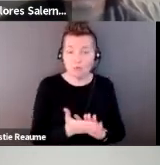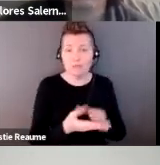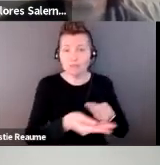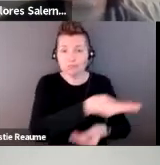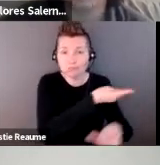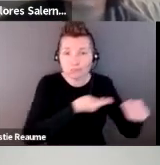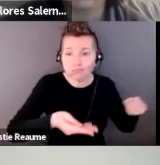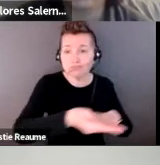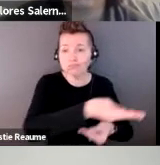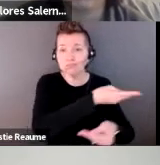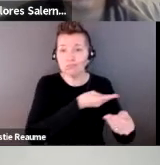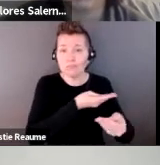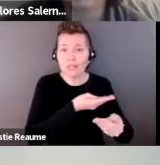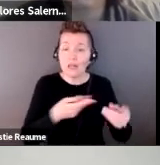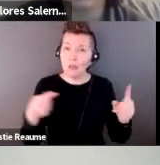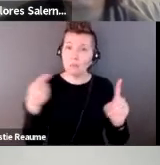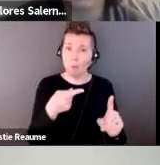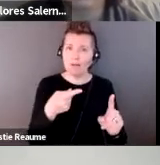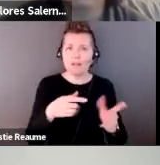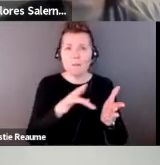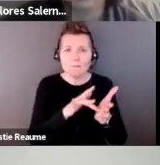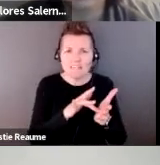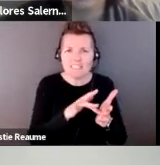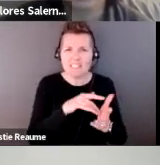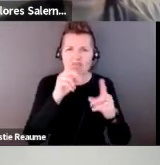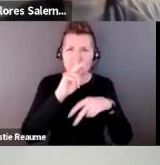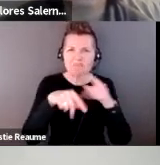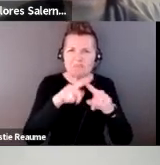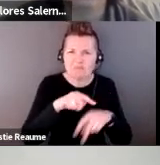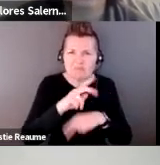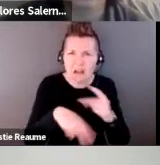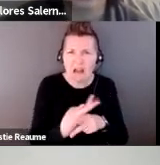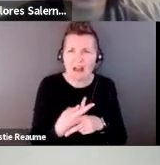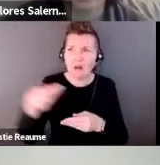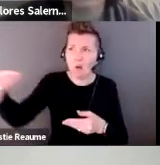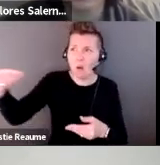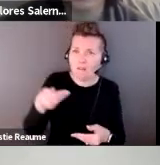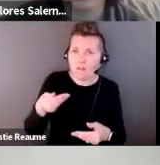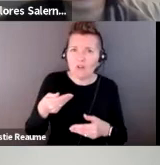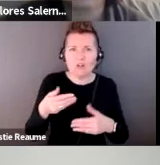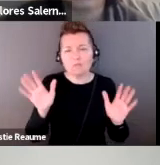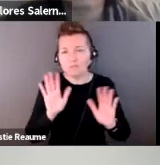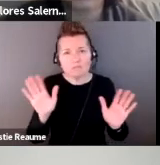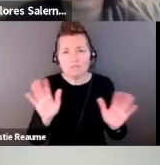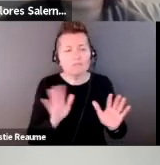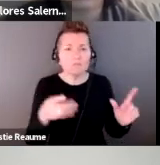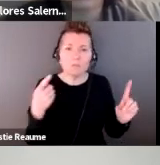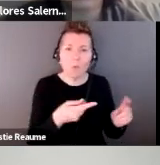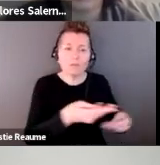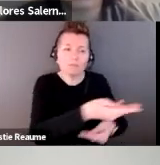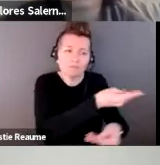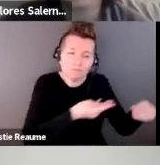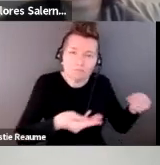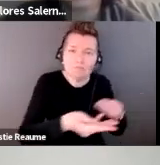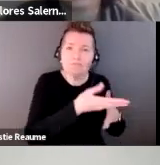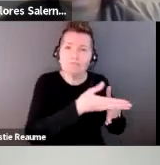type of medicine we might use and more about the active offering or the access check. When I first started gathering among disability